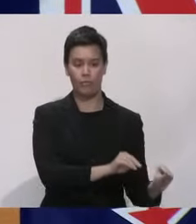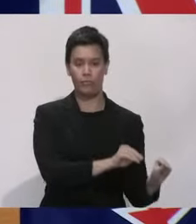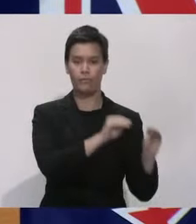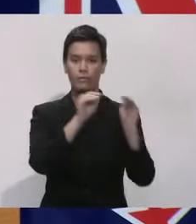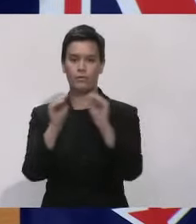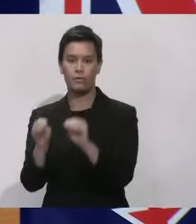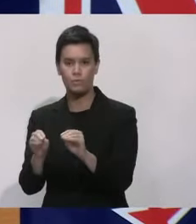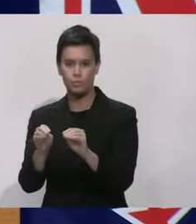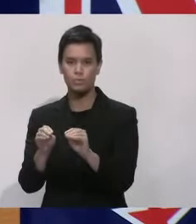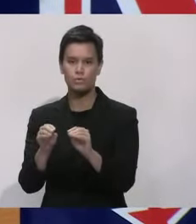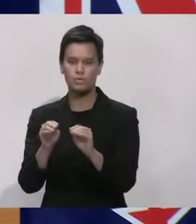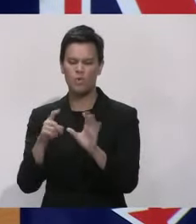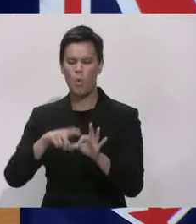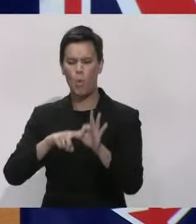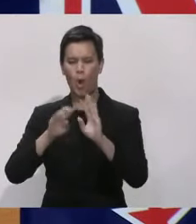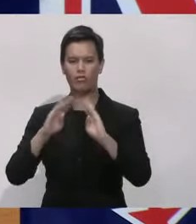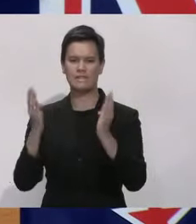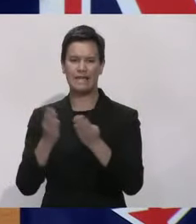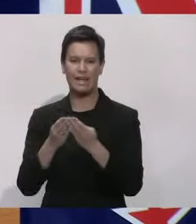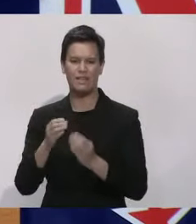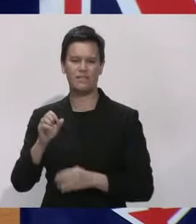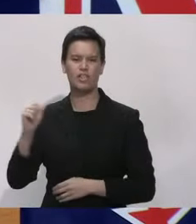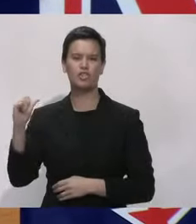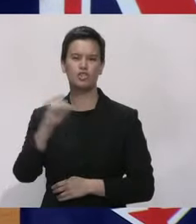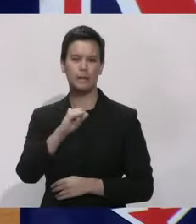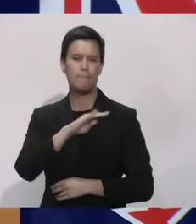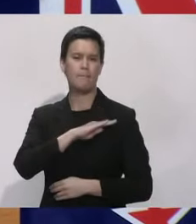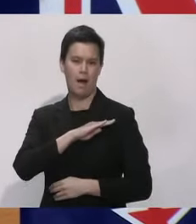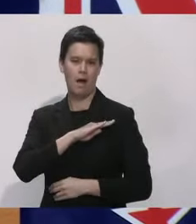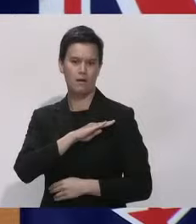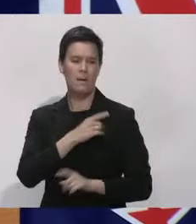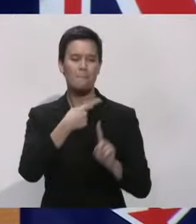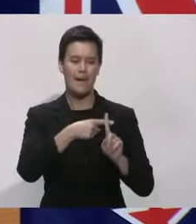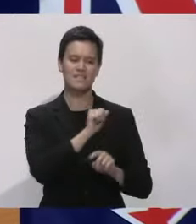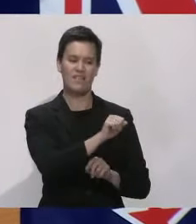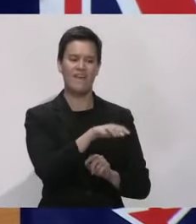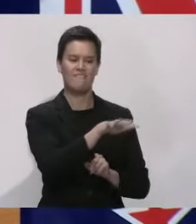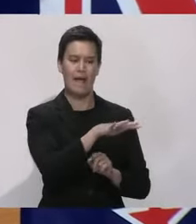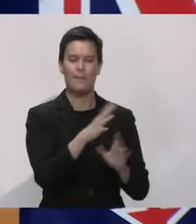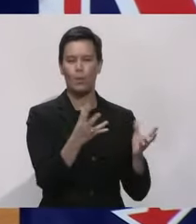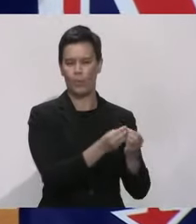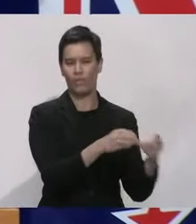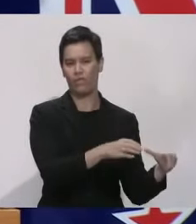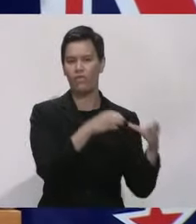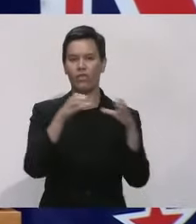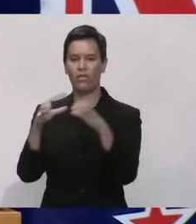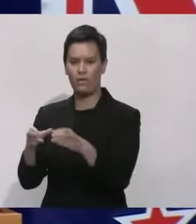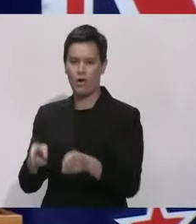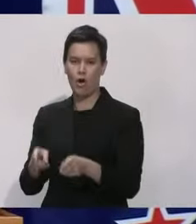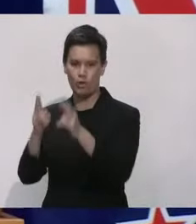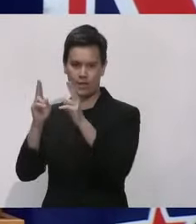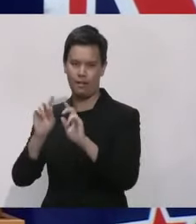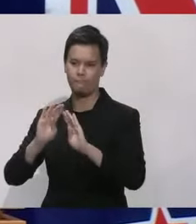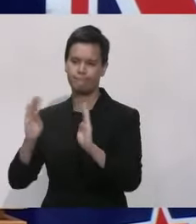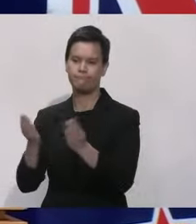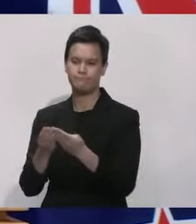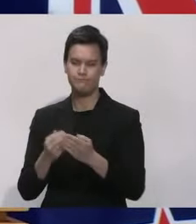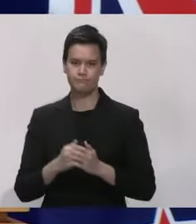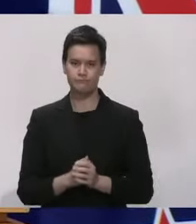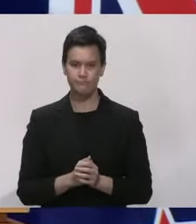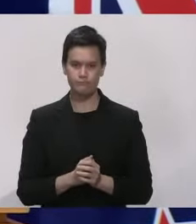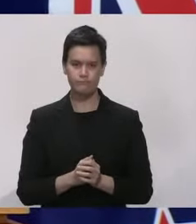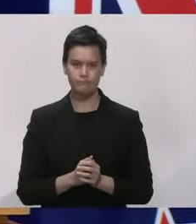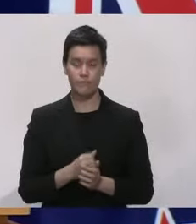members of their bubble. Since the 11th of August our contact tracing team has identified 3